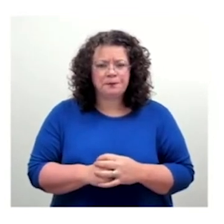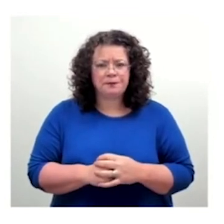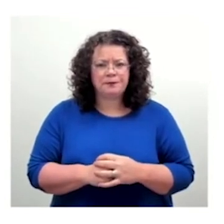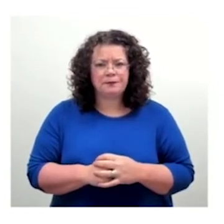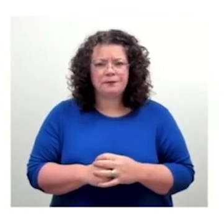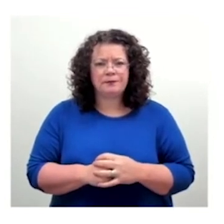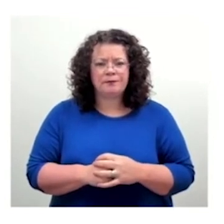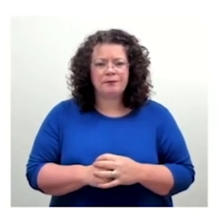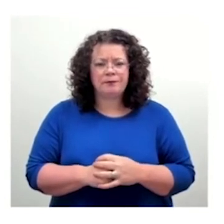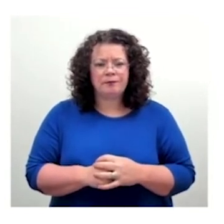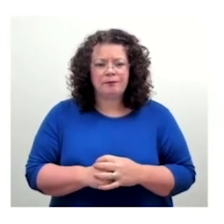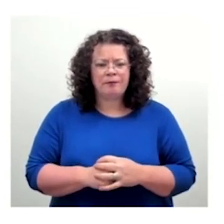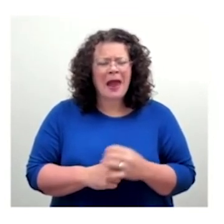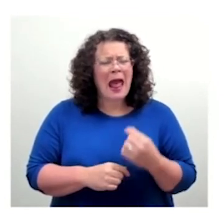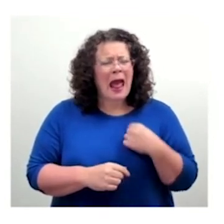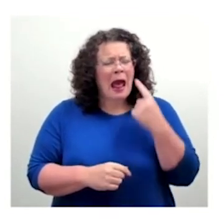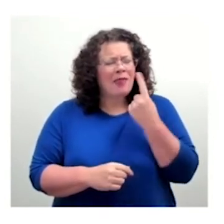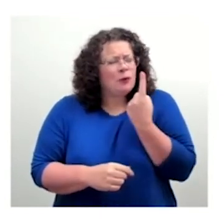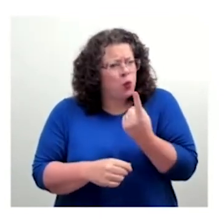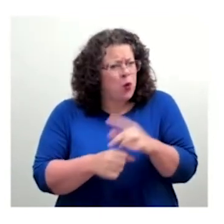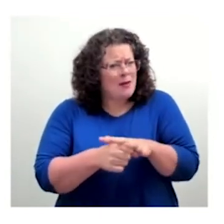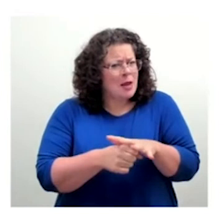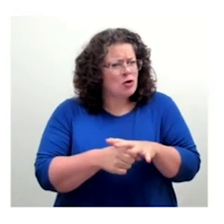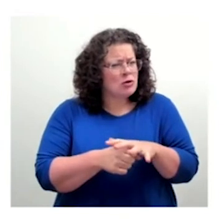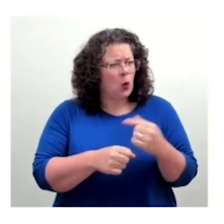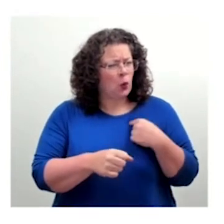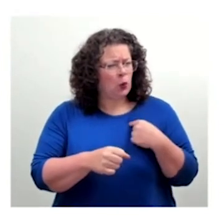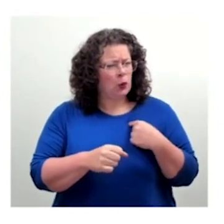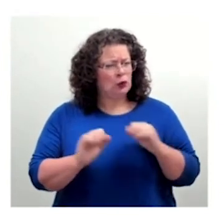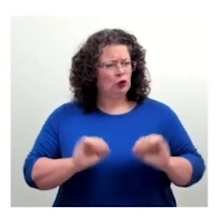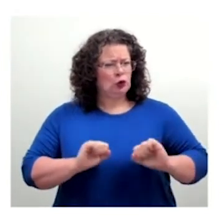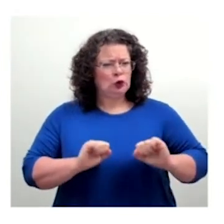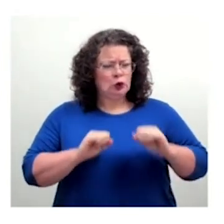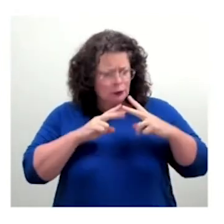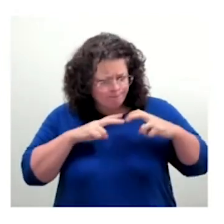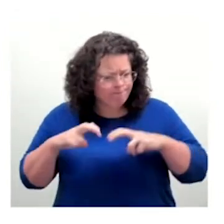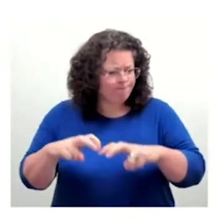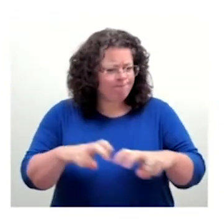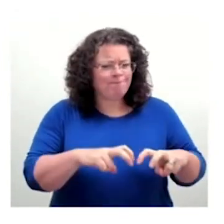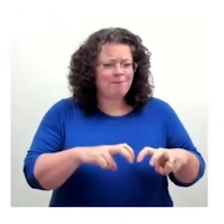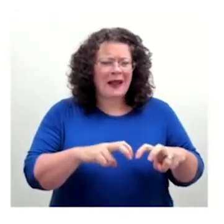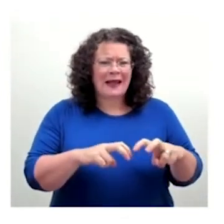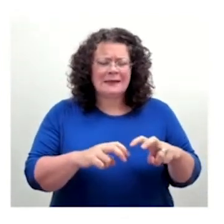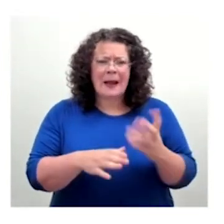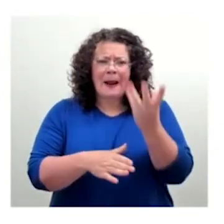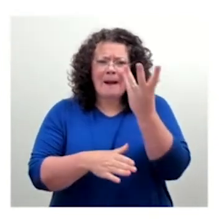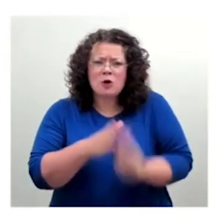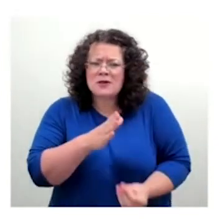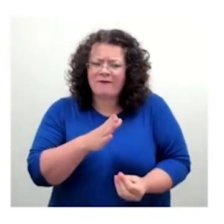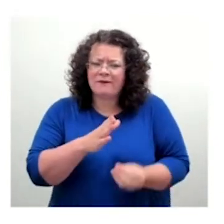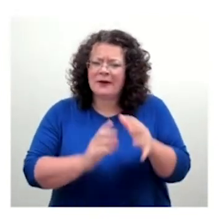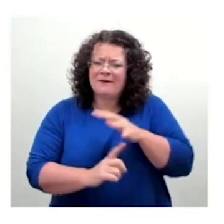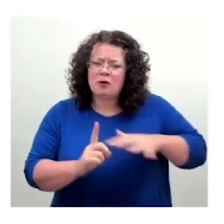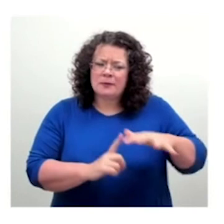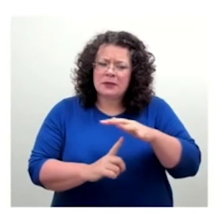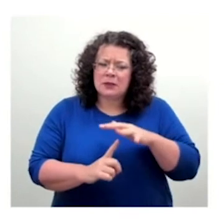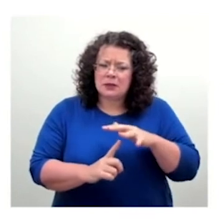that would be in sort of immersive environments. things like augmented reality or VR, parametric typography, et cetera. And I know that Bruno has done some